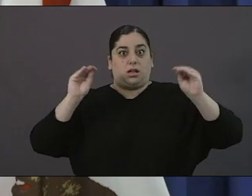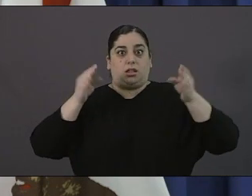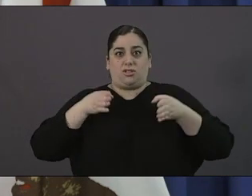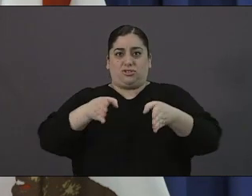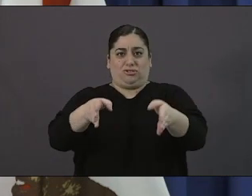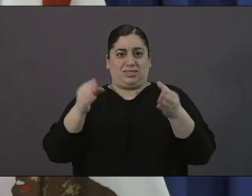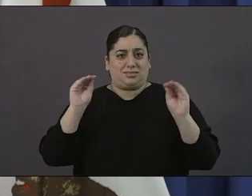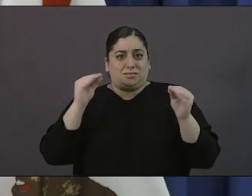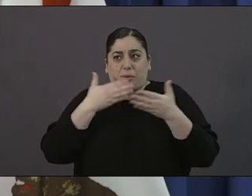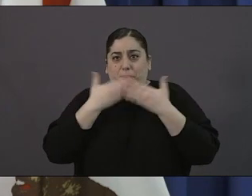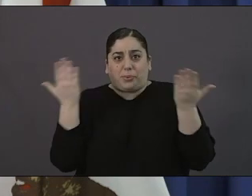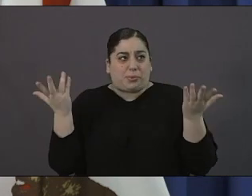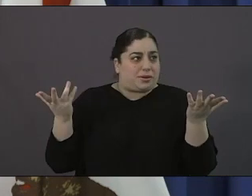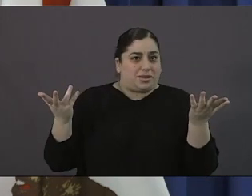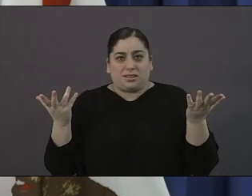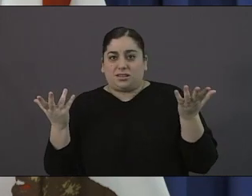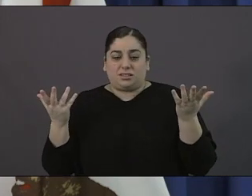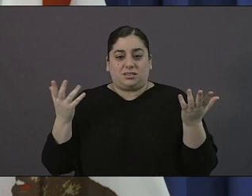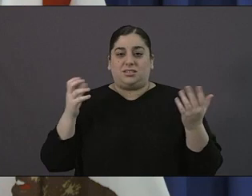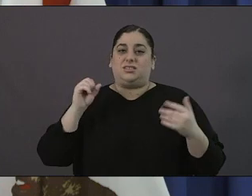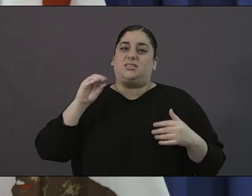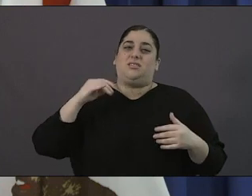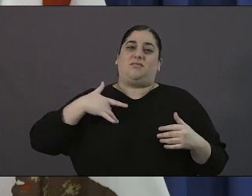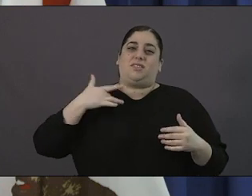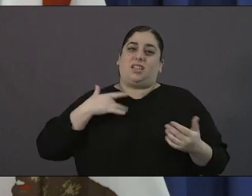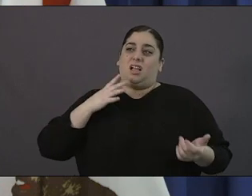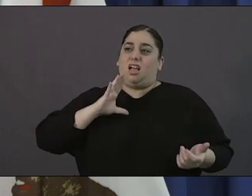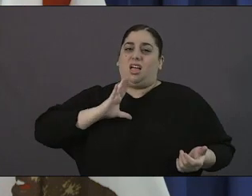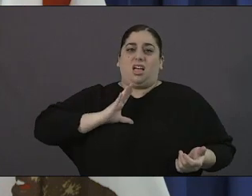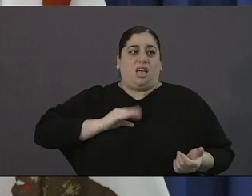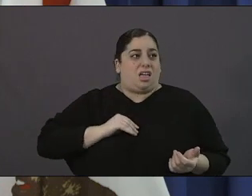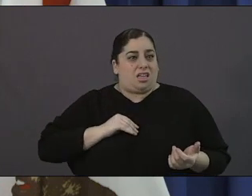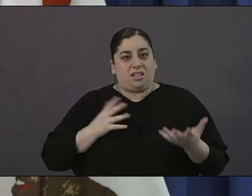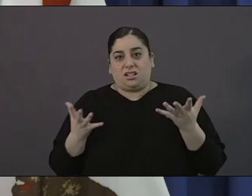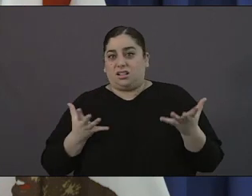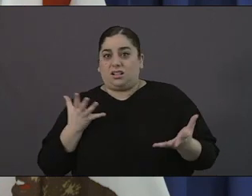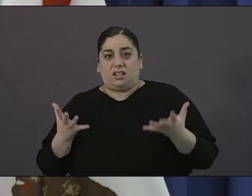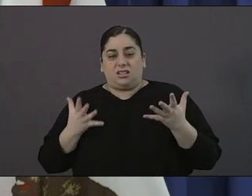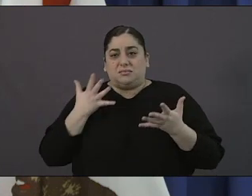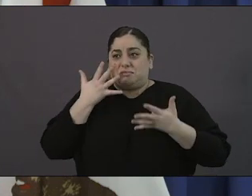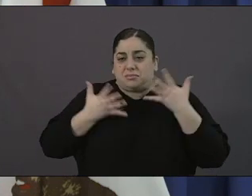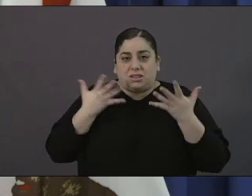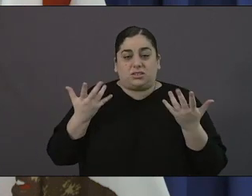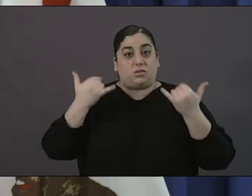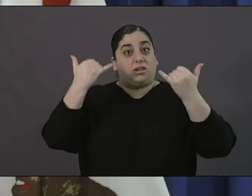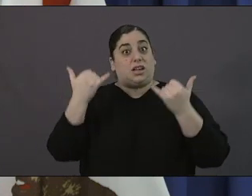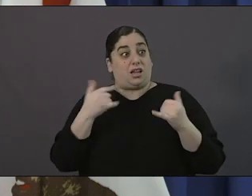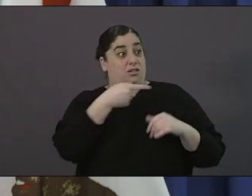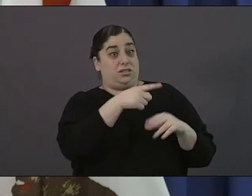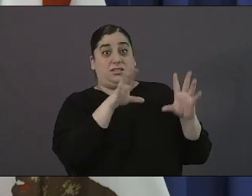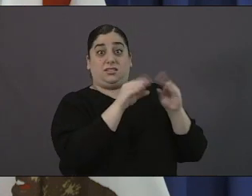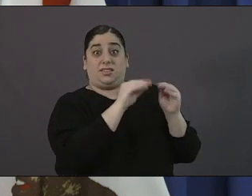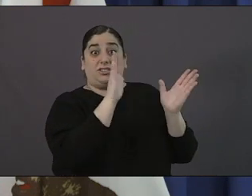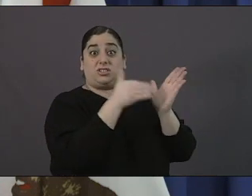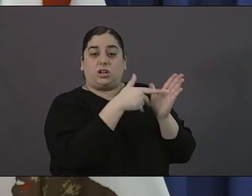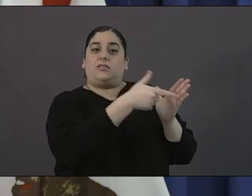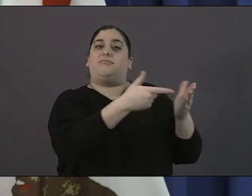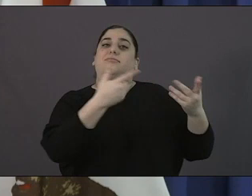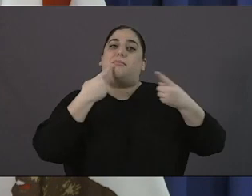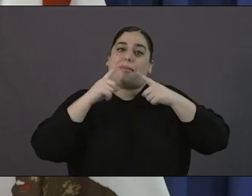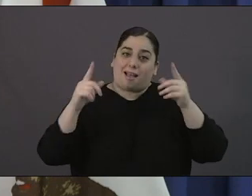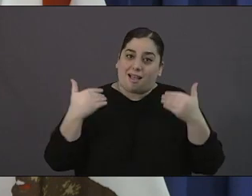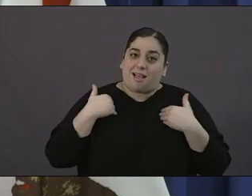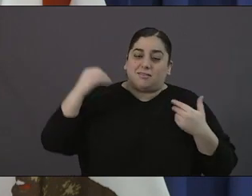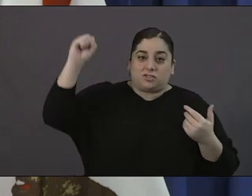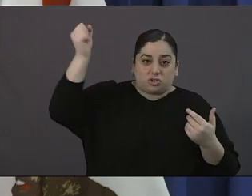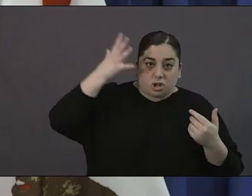having to use the streets right in a corner so here they're able to be in a place where their showers where they can launder their their their clothes where they